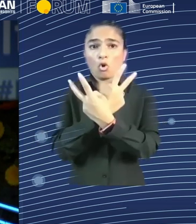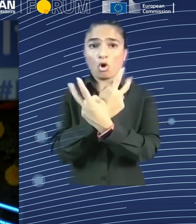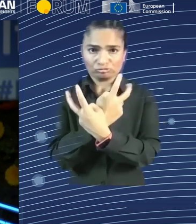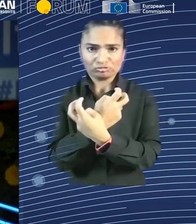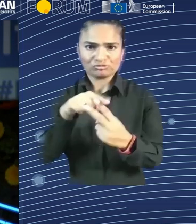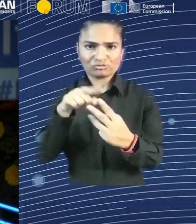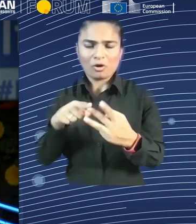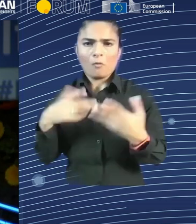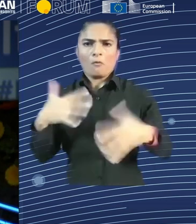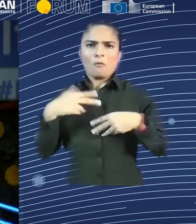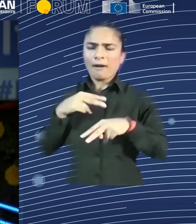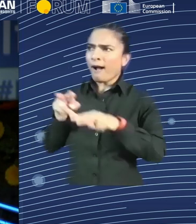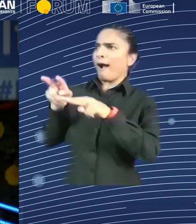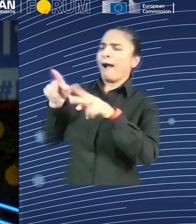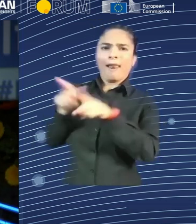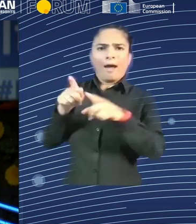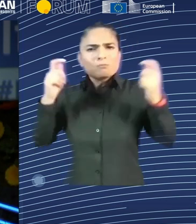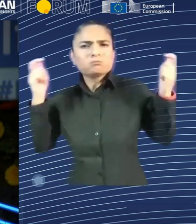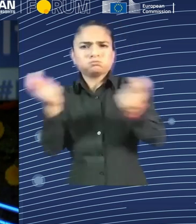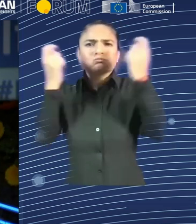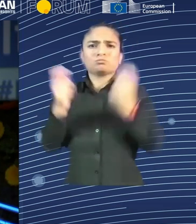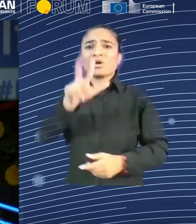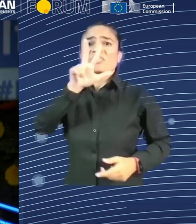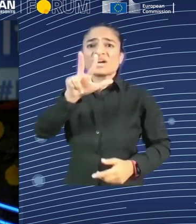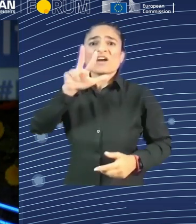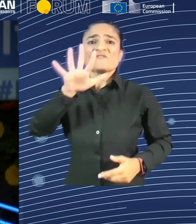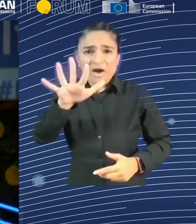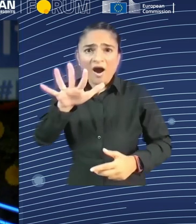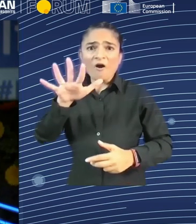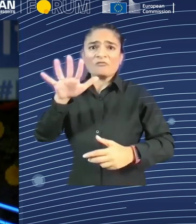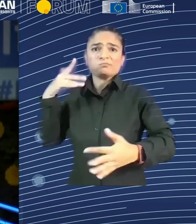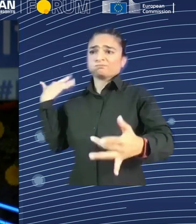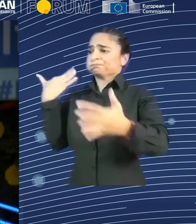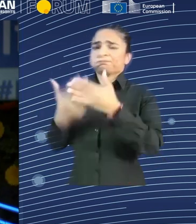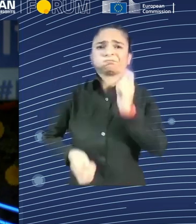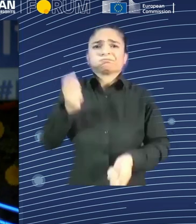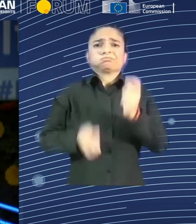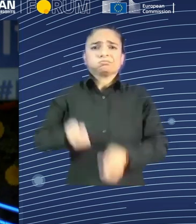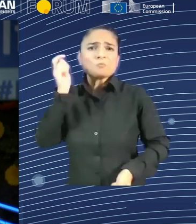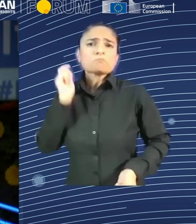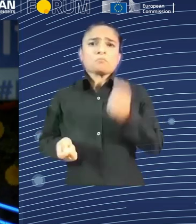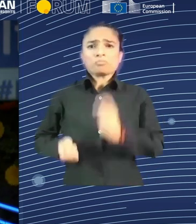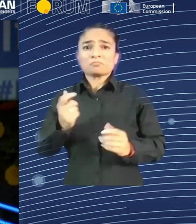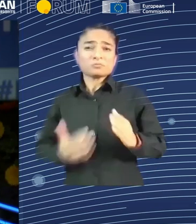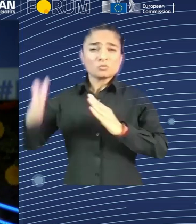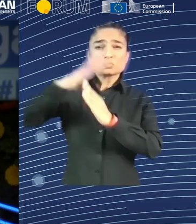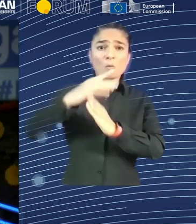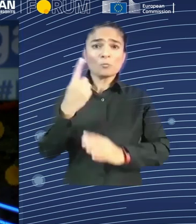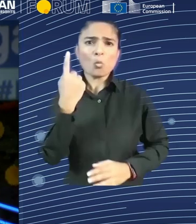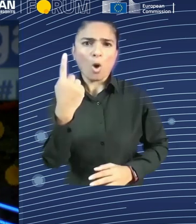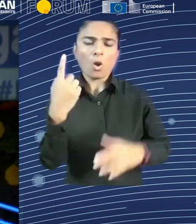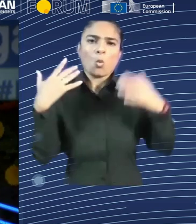Or yesterday, the prestigious scientific magazine Nature, has an amazing article about